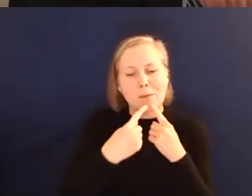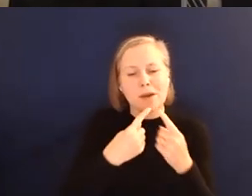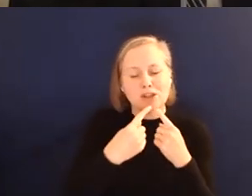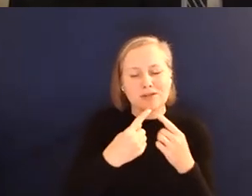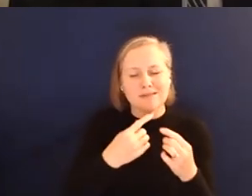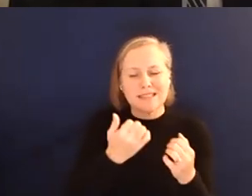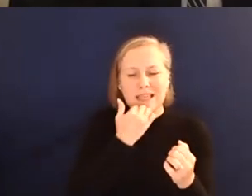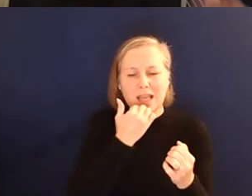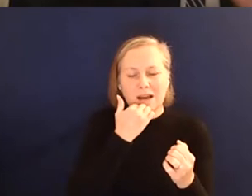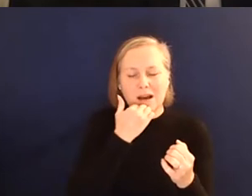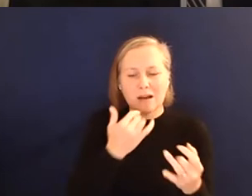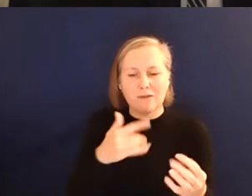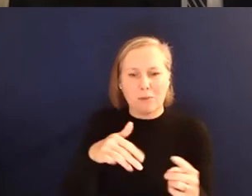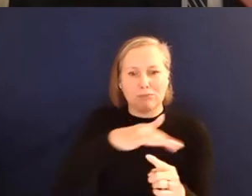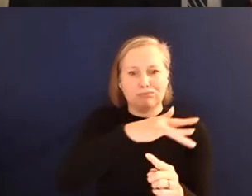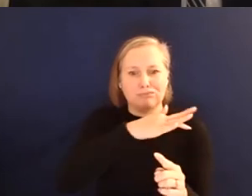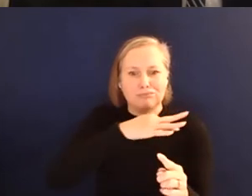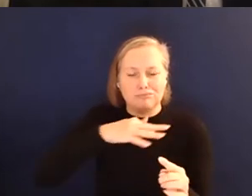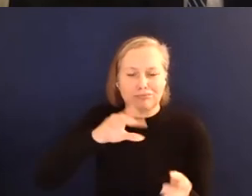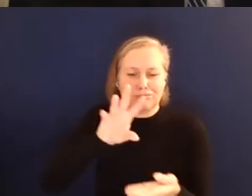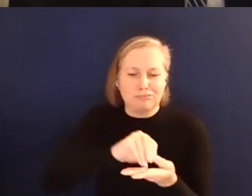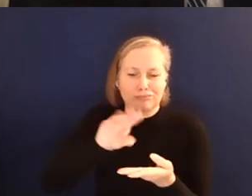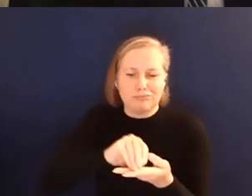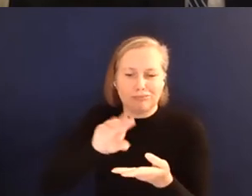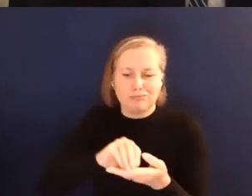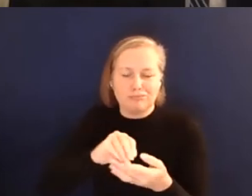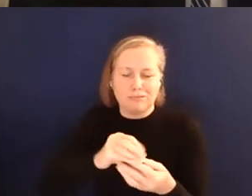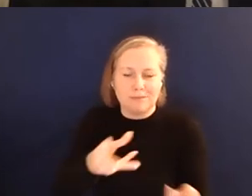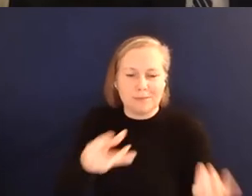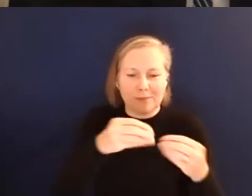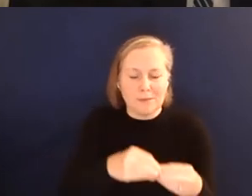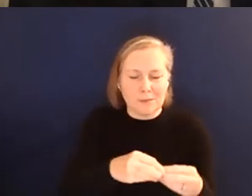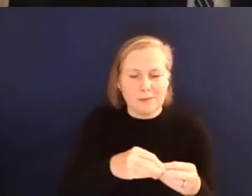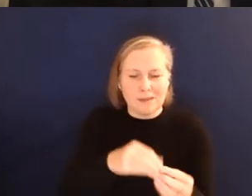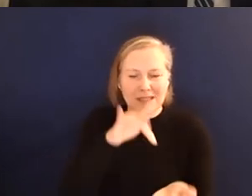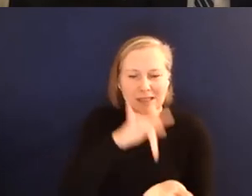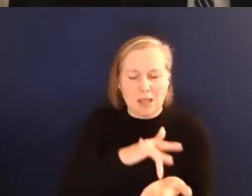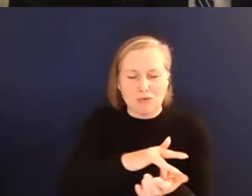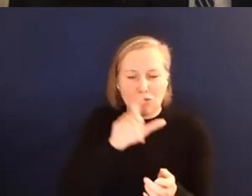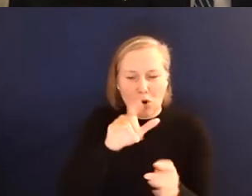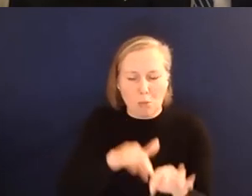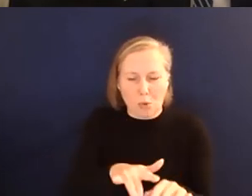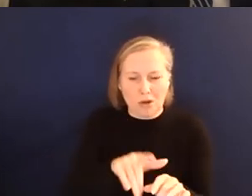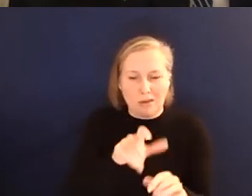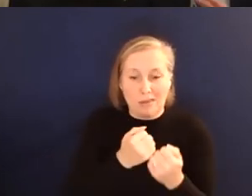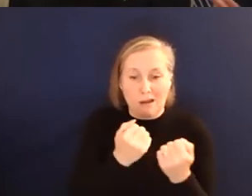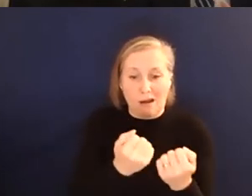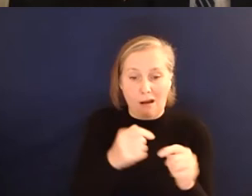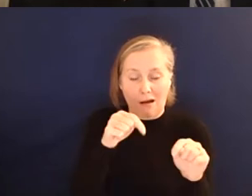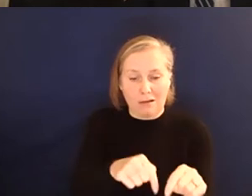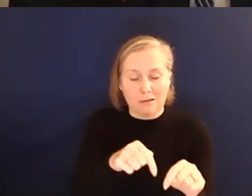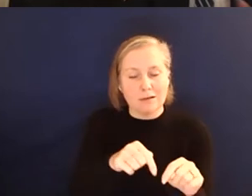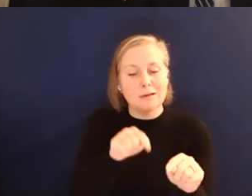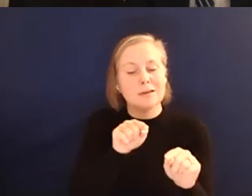for the sensory and all the information gets sent to a central computer within the car. And that central